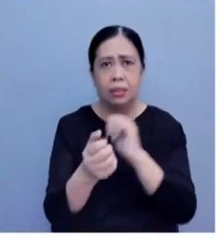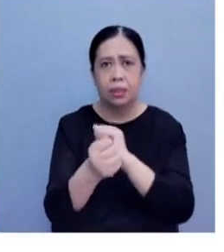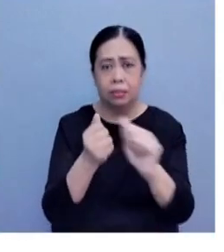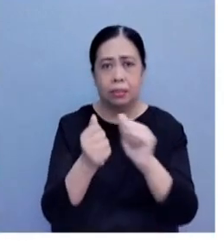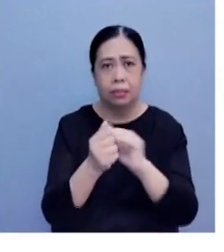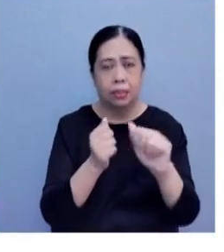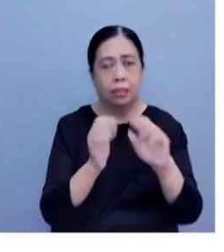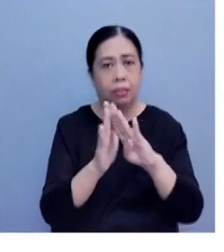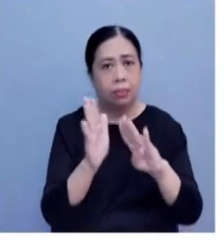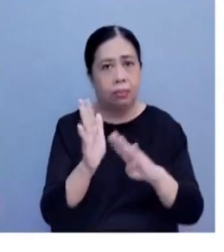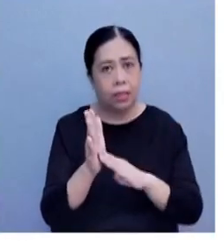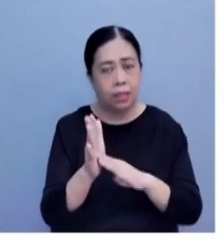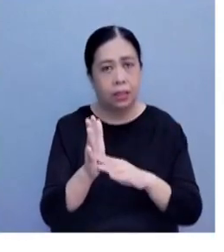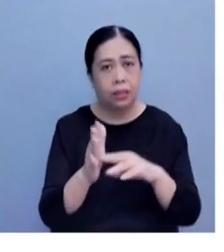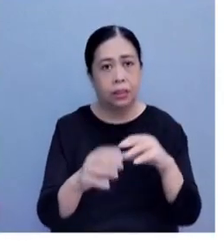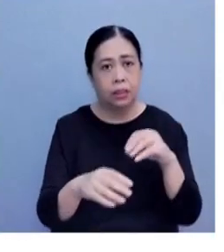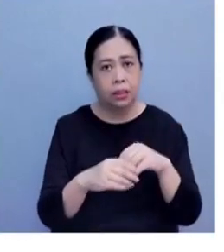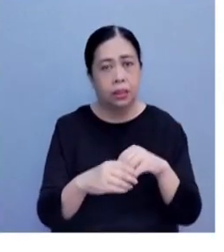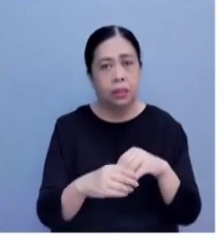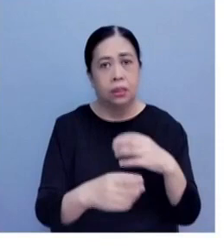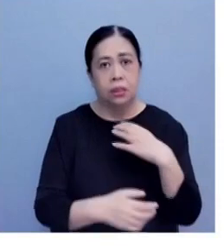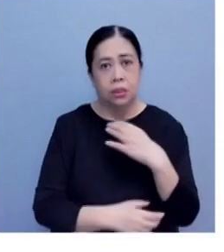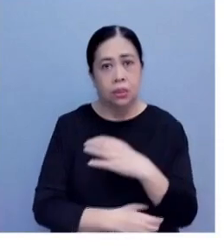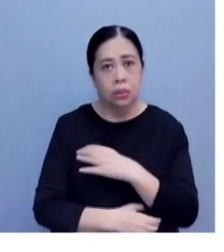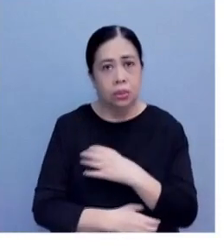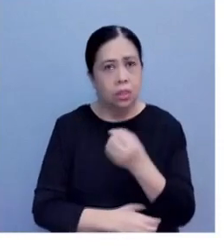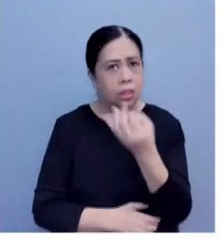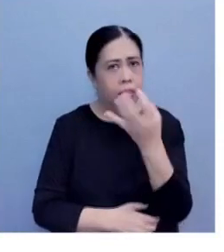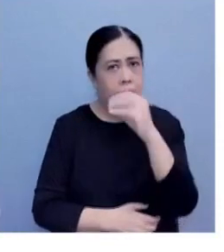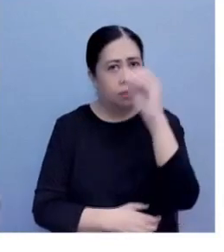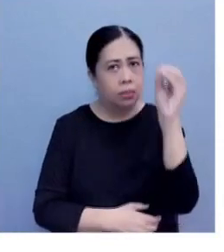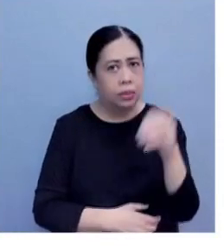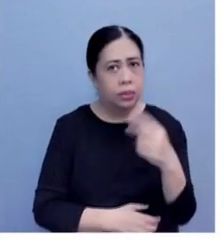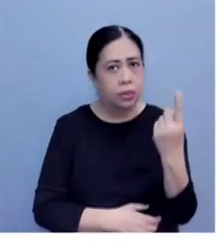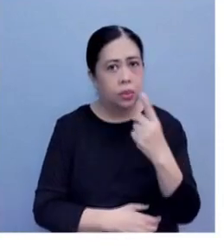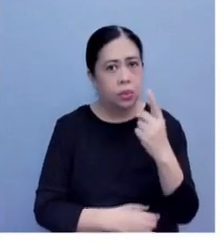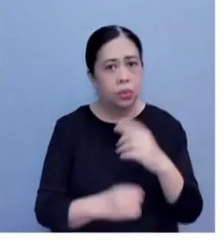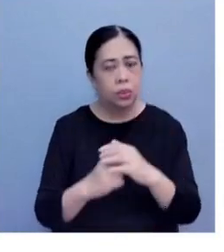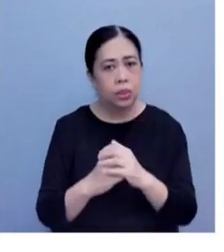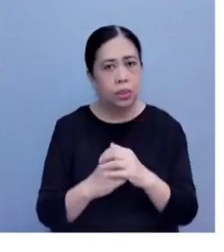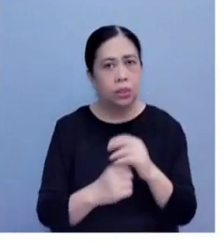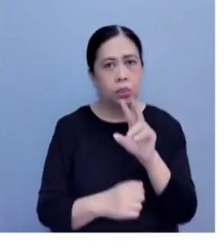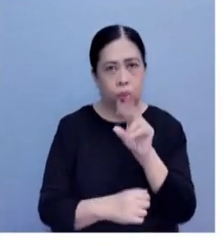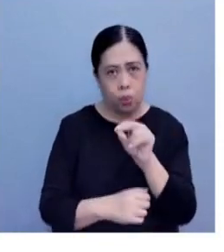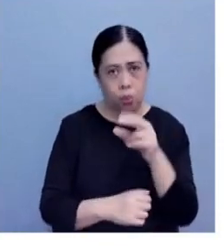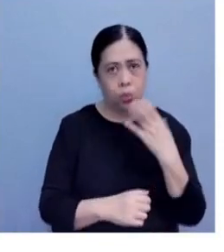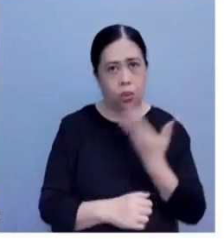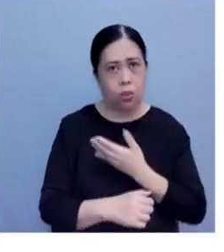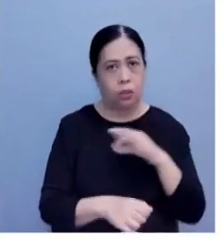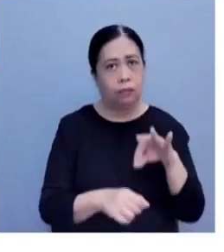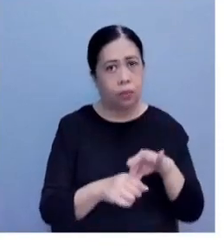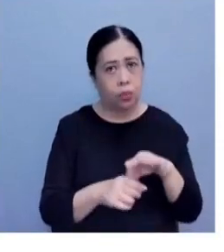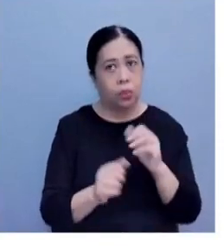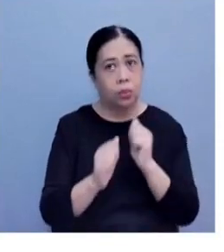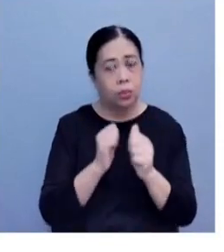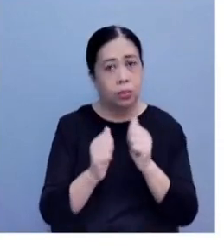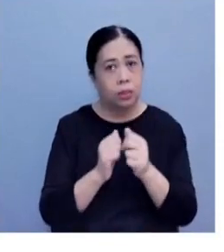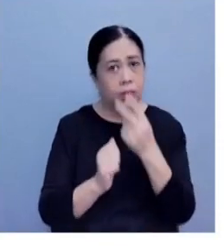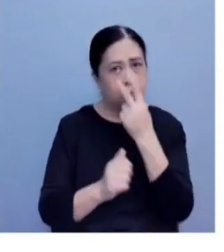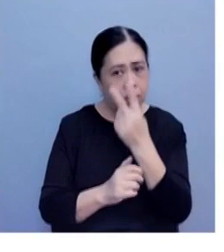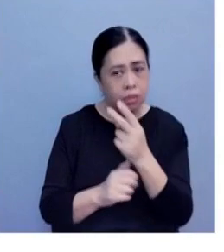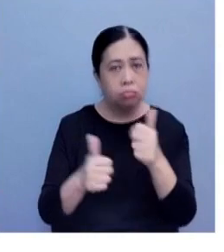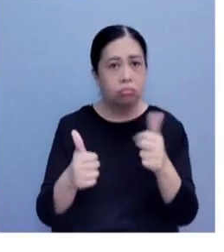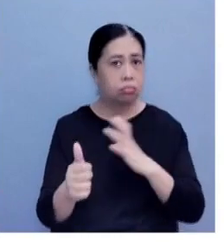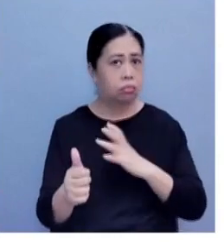bills sa lower house, ilang percent lang po dyan ang no yung aming voto. Which means kung nakita naman namin